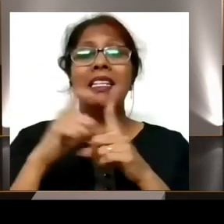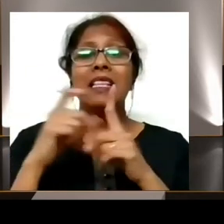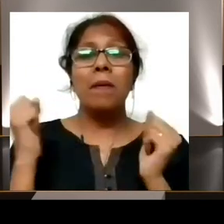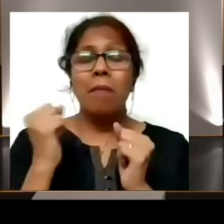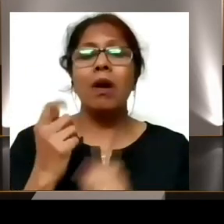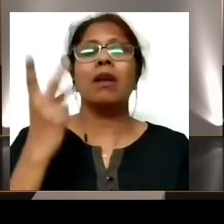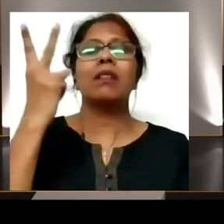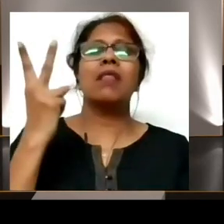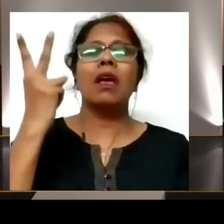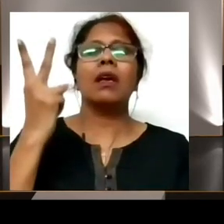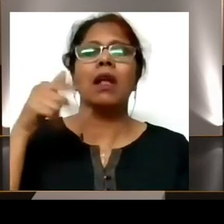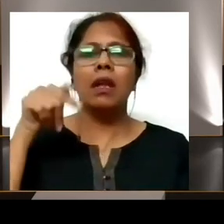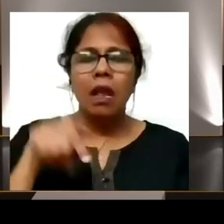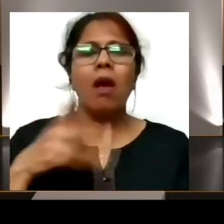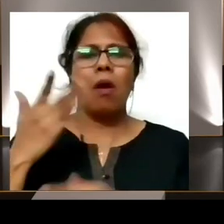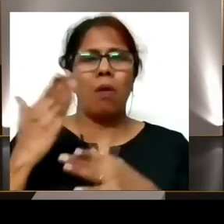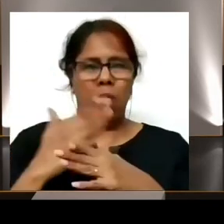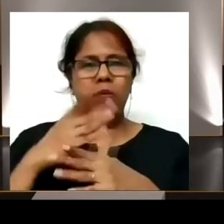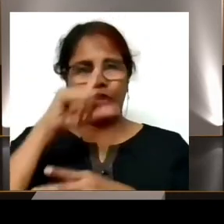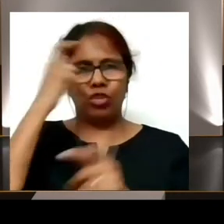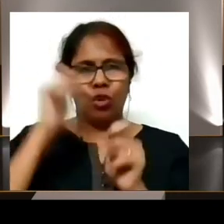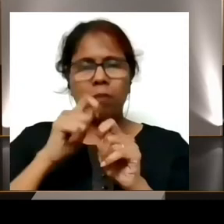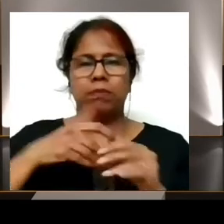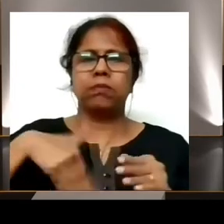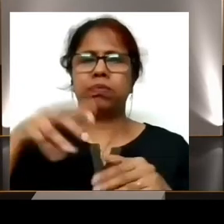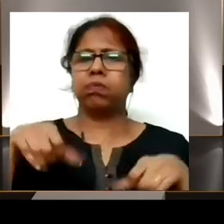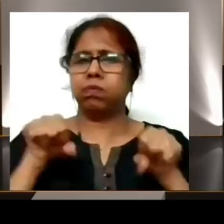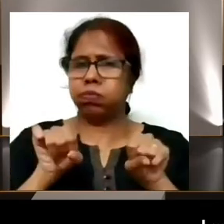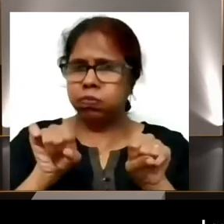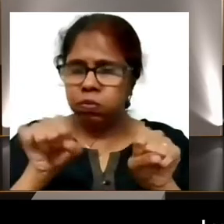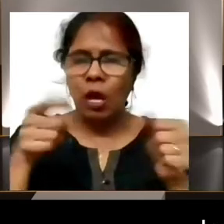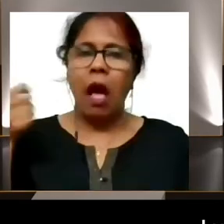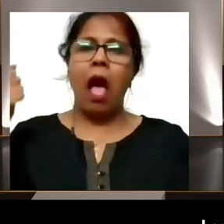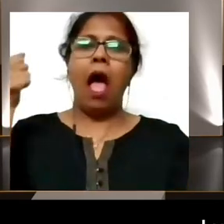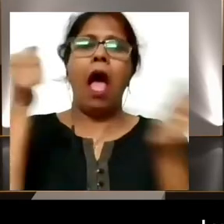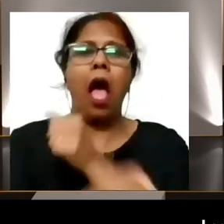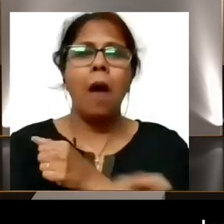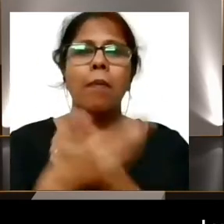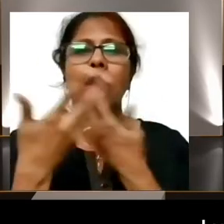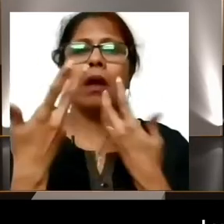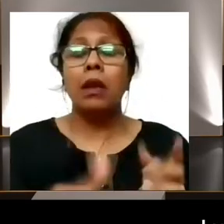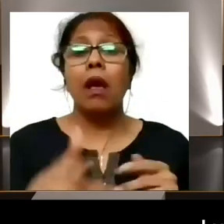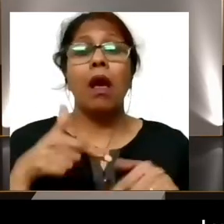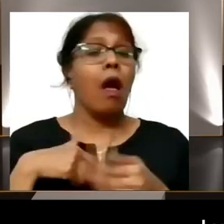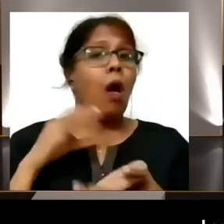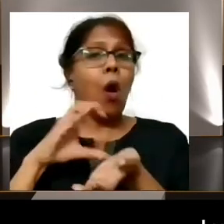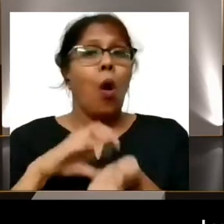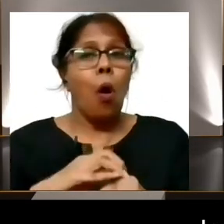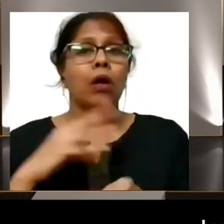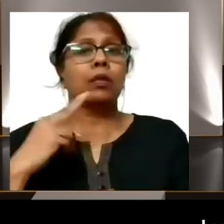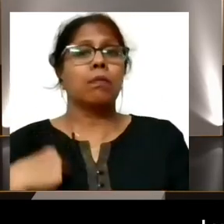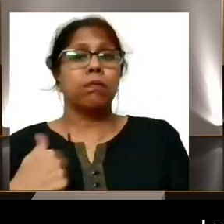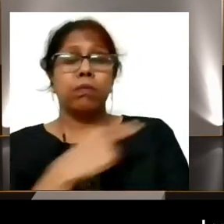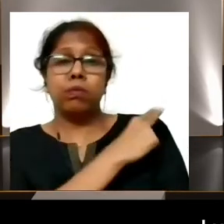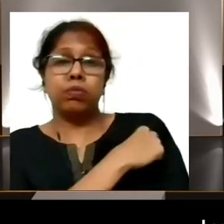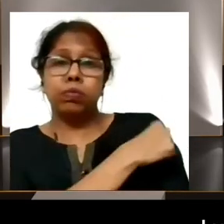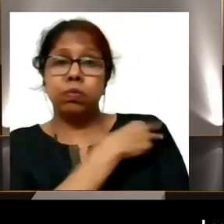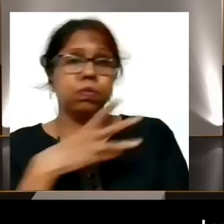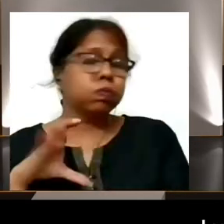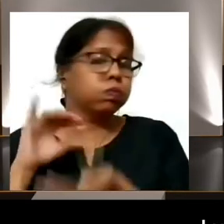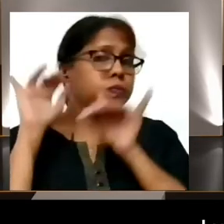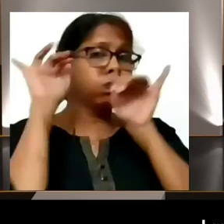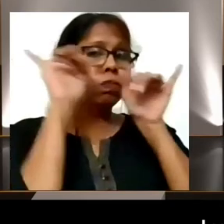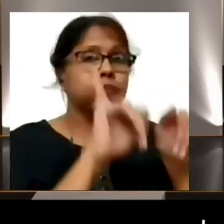on my way to work, I met with a road accident. I was hospitalized for 45 days, and